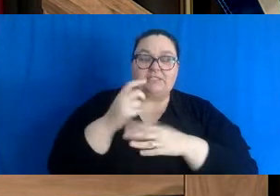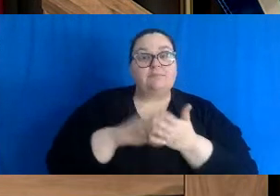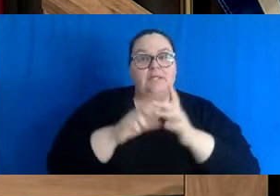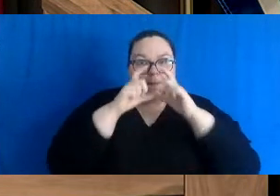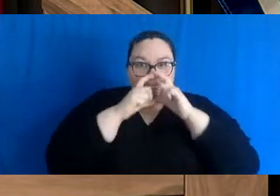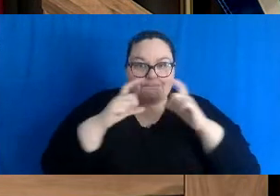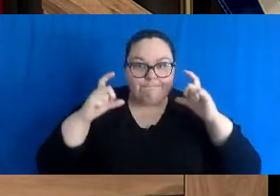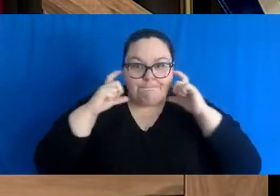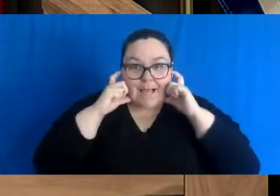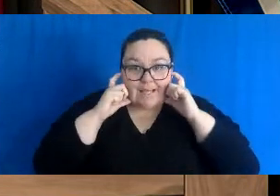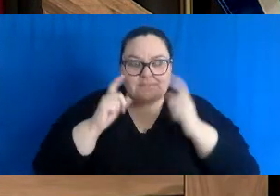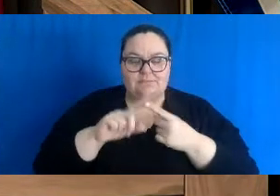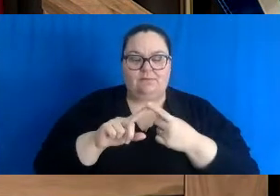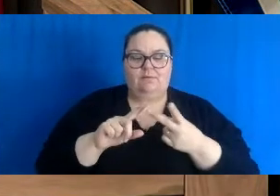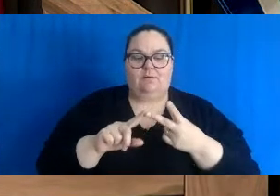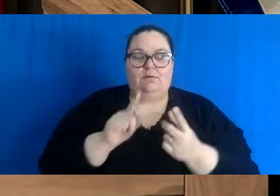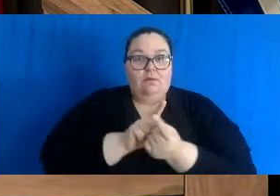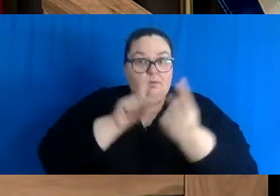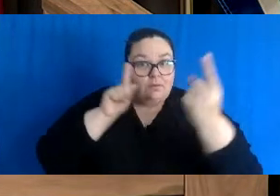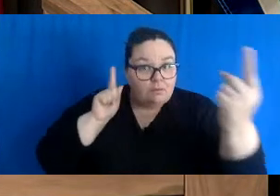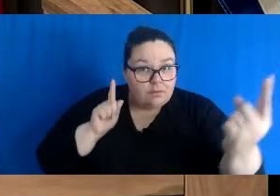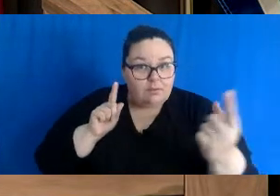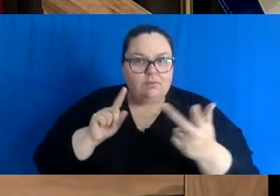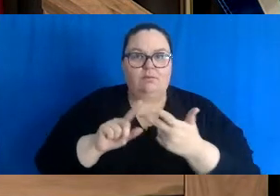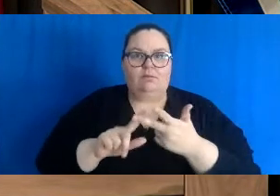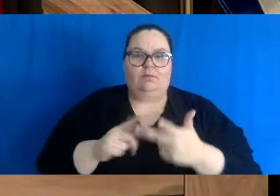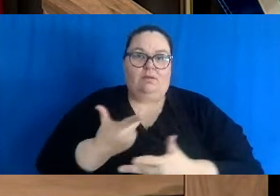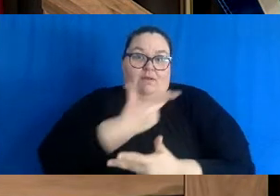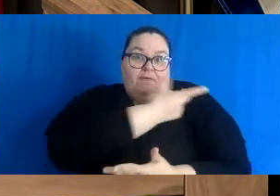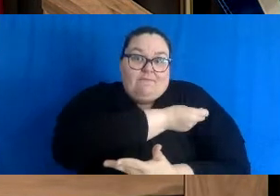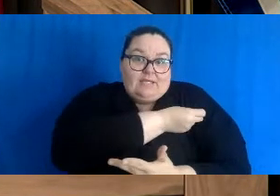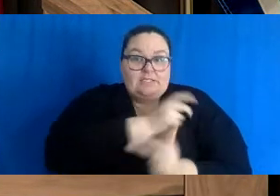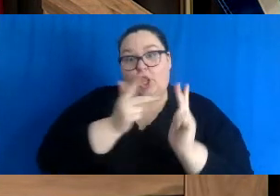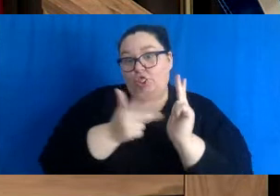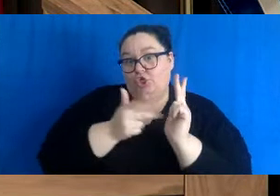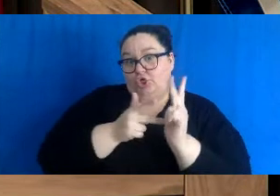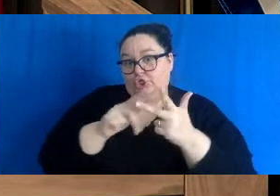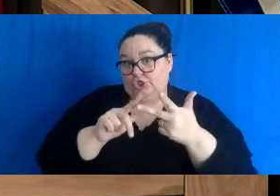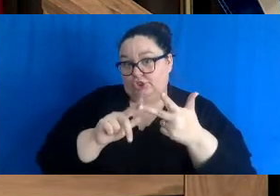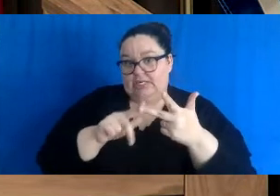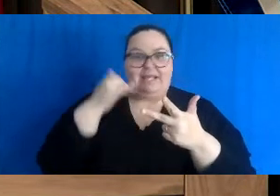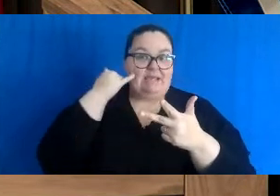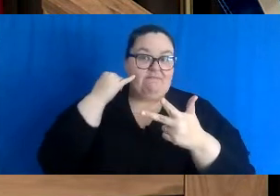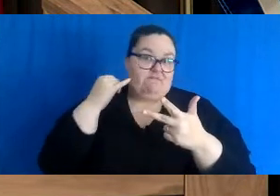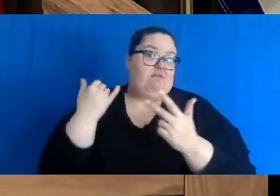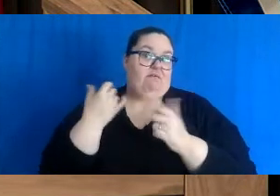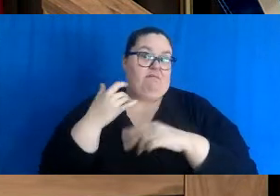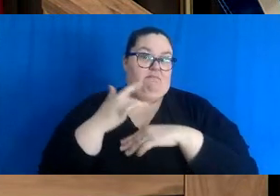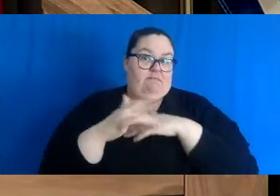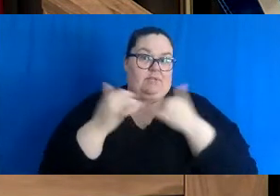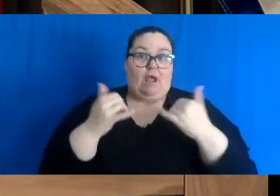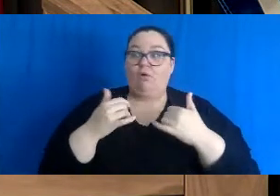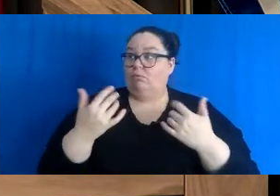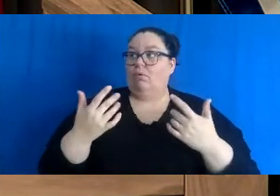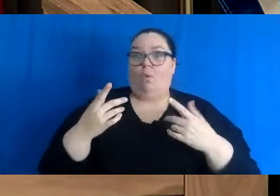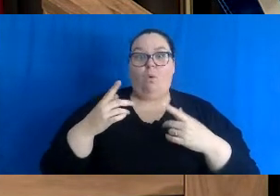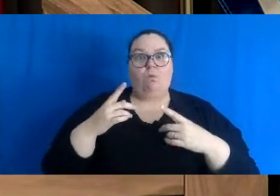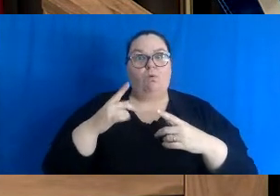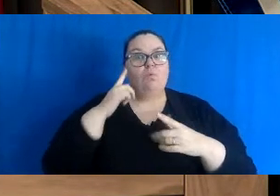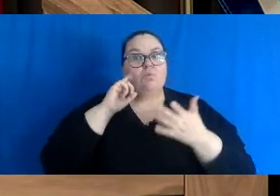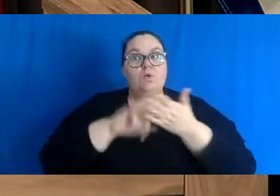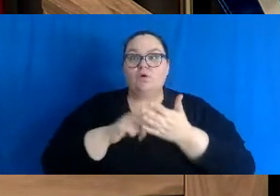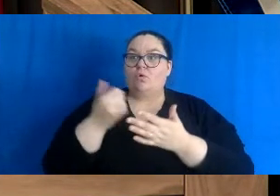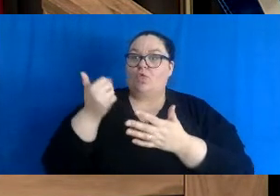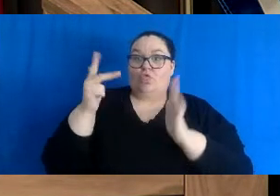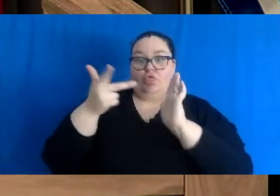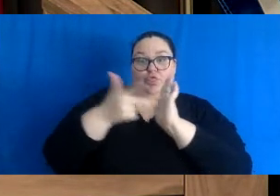physical distancing, and getting fully vaccinated, including receiving a booster dose. As we know, that has had a positive impact on